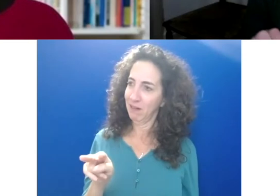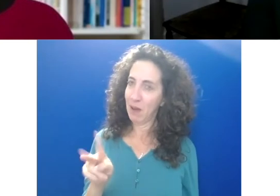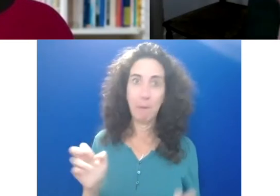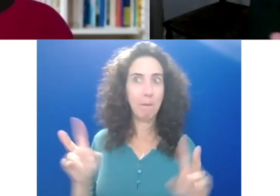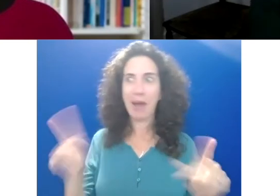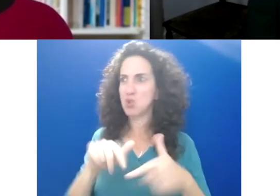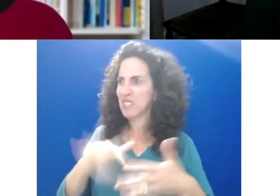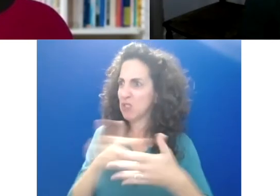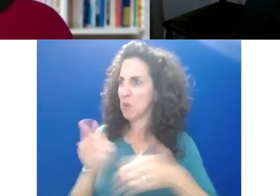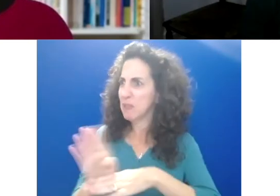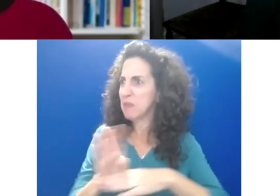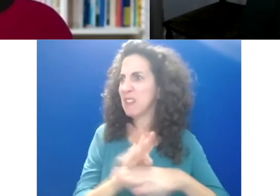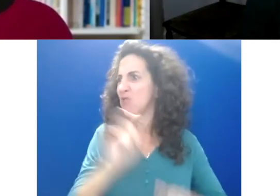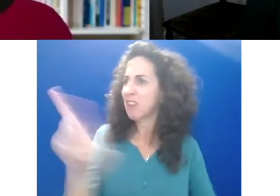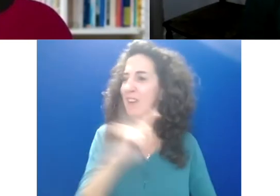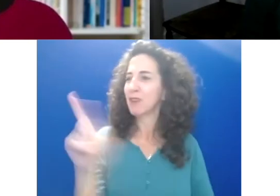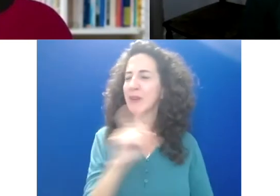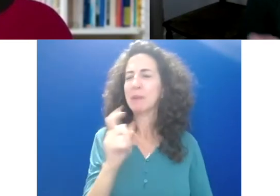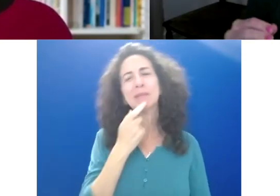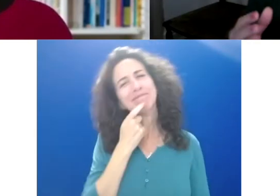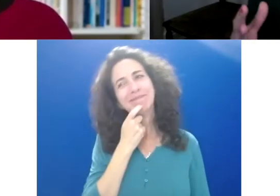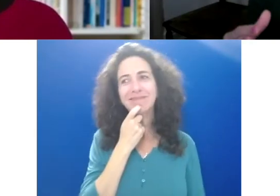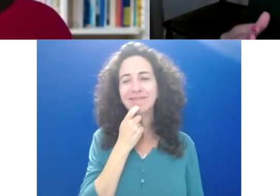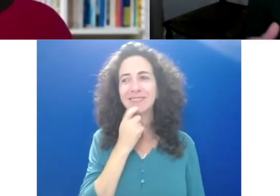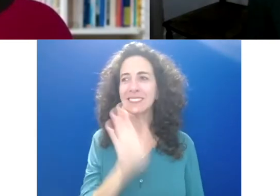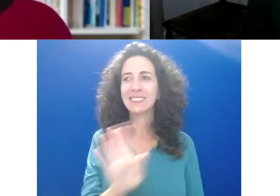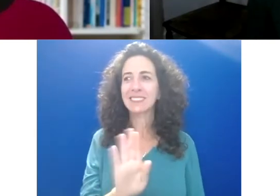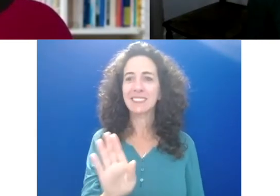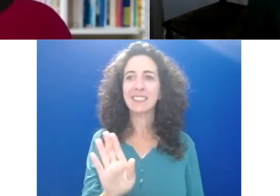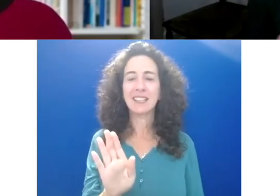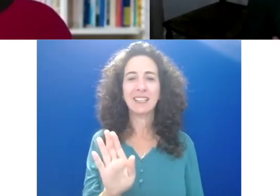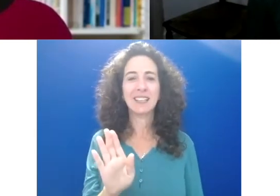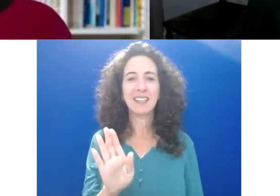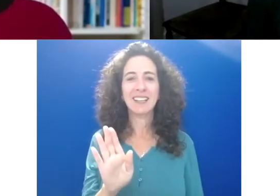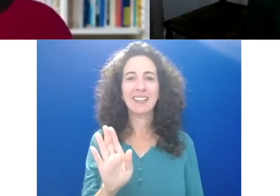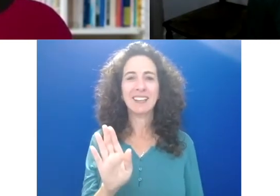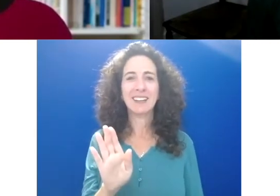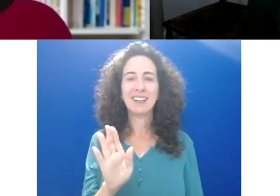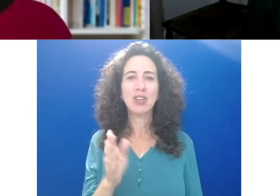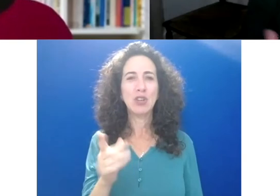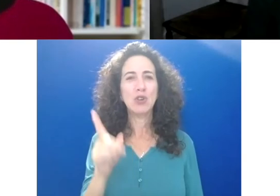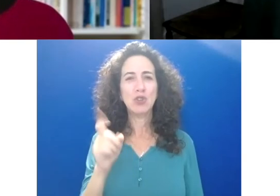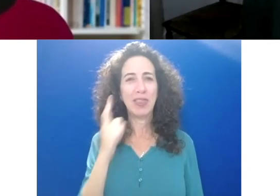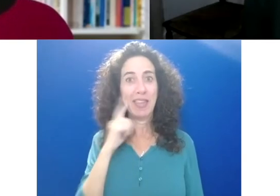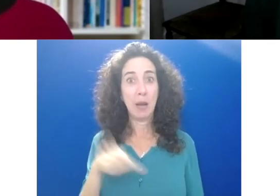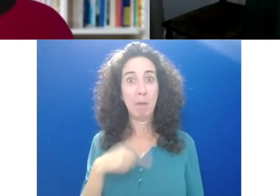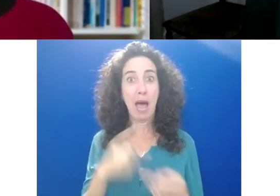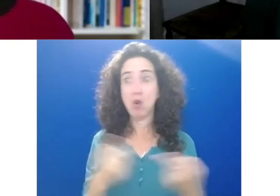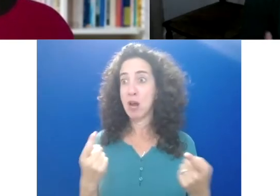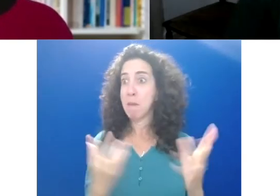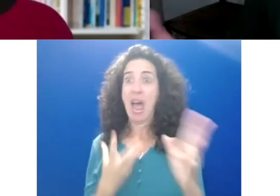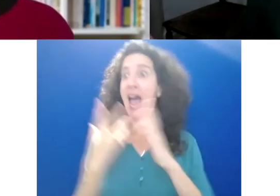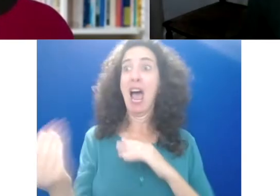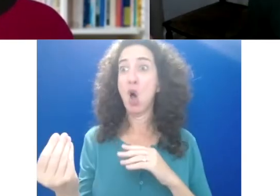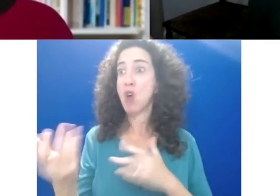to, and I recommend this to other people as well, to really become more reflective about how you feel in these experiences. If you do go to